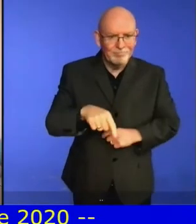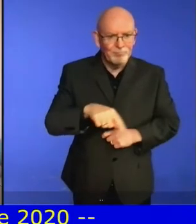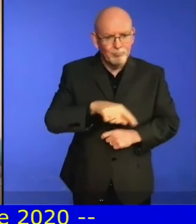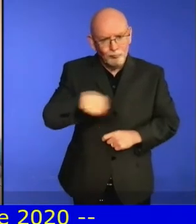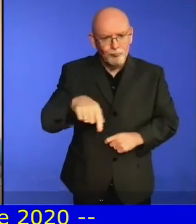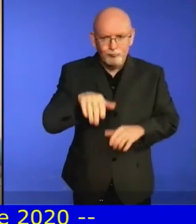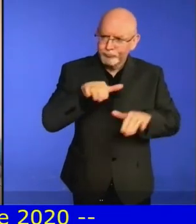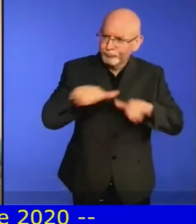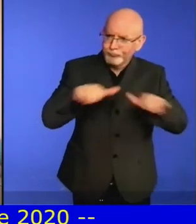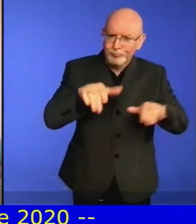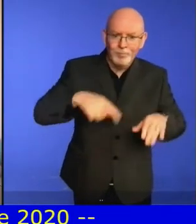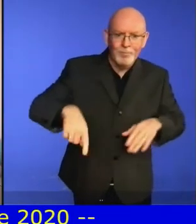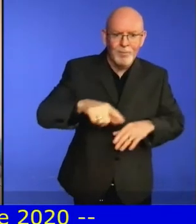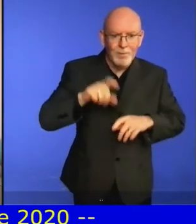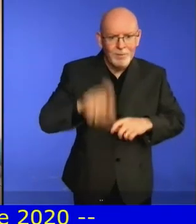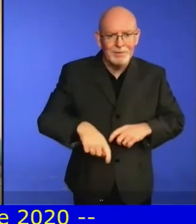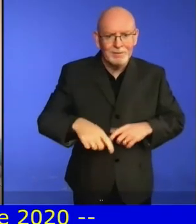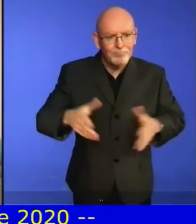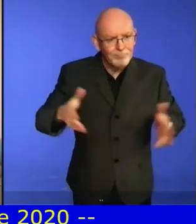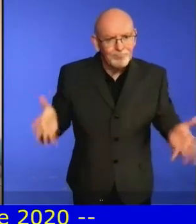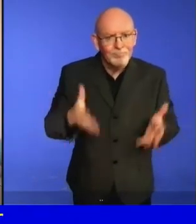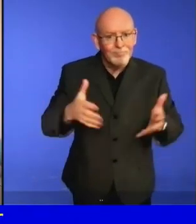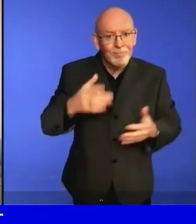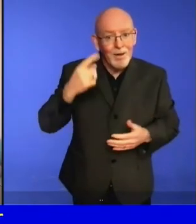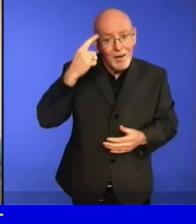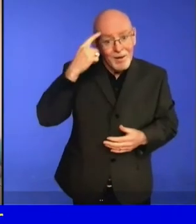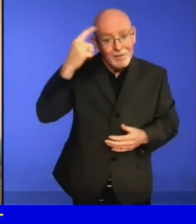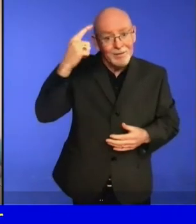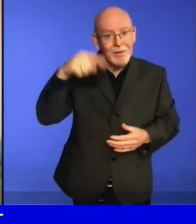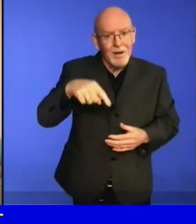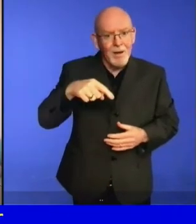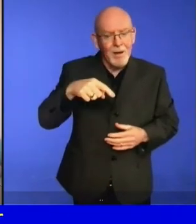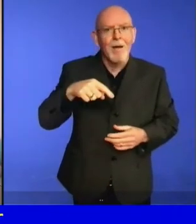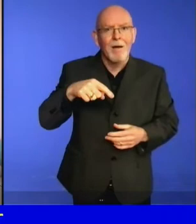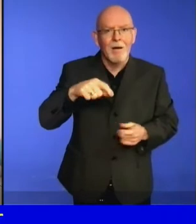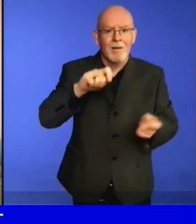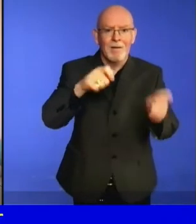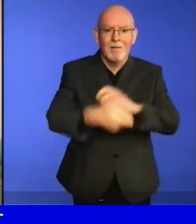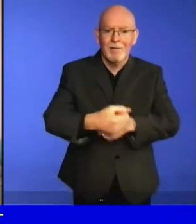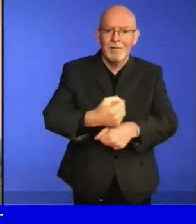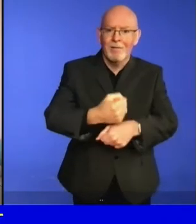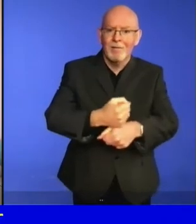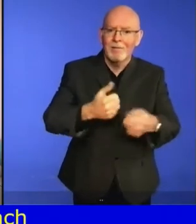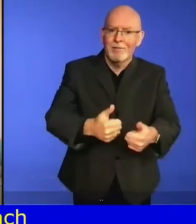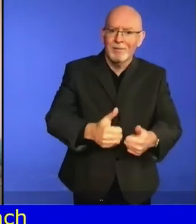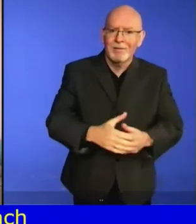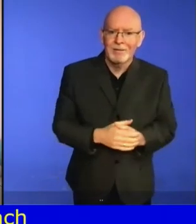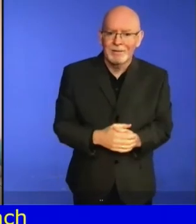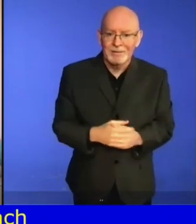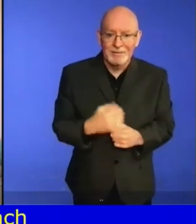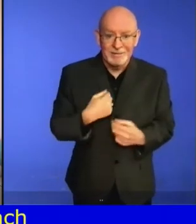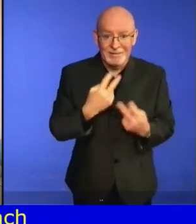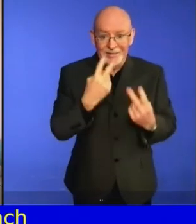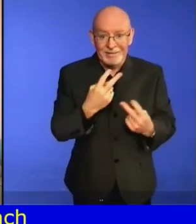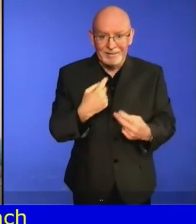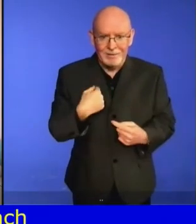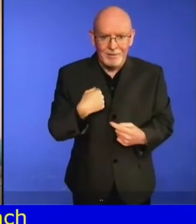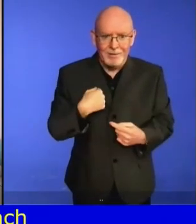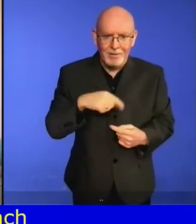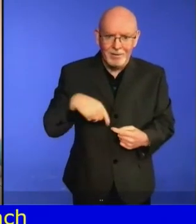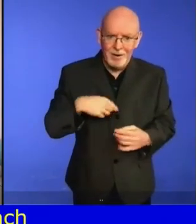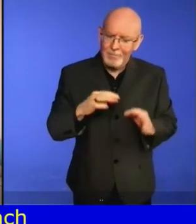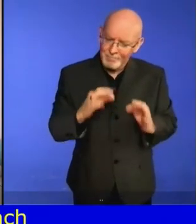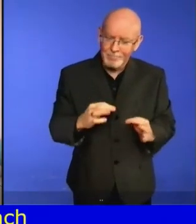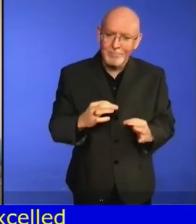to admit that the COVID-19 pandemic has exposed the major obstacles to full implementation